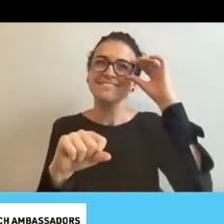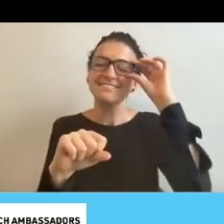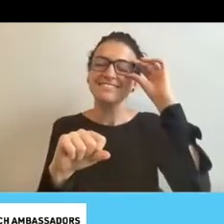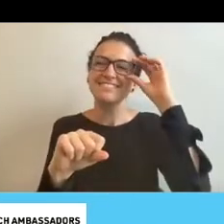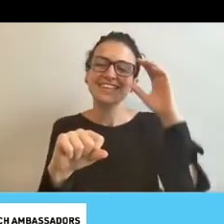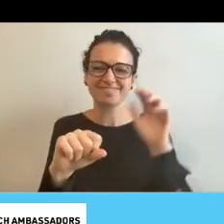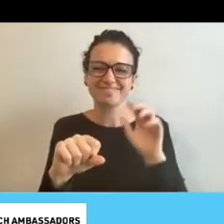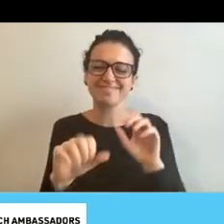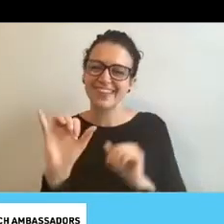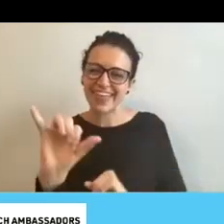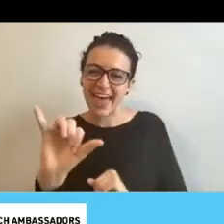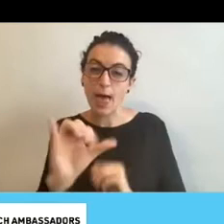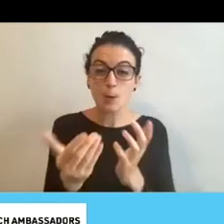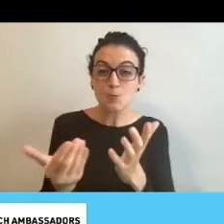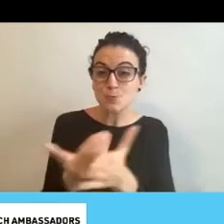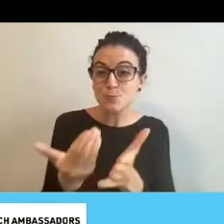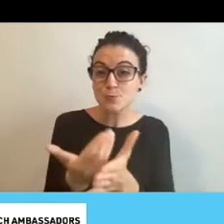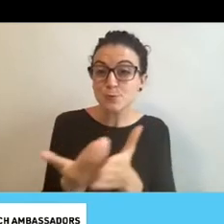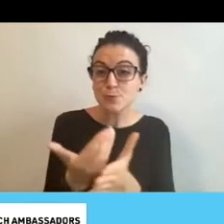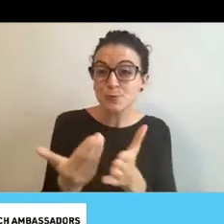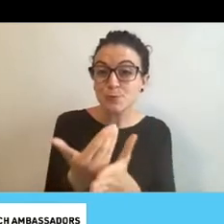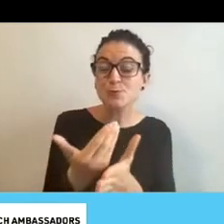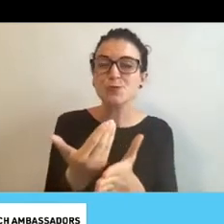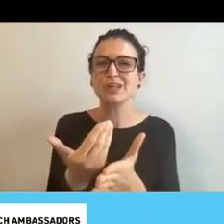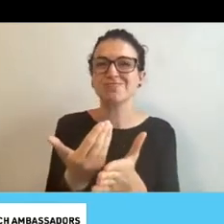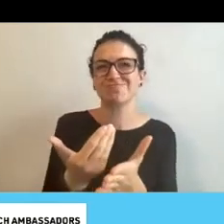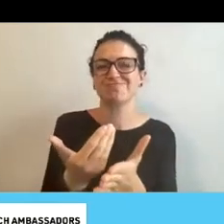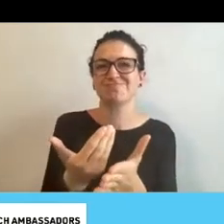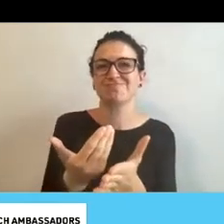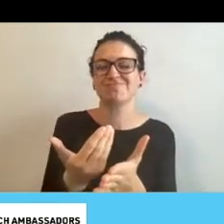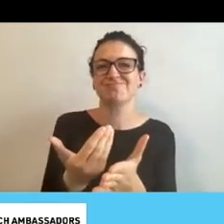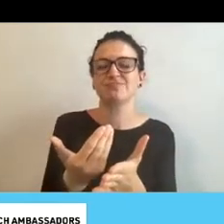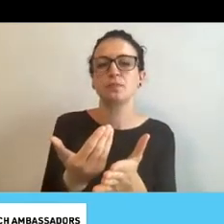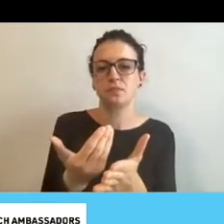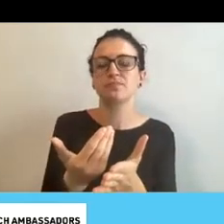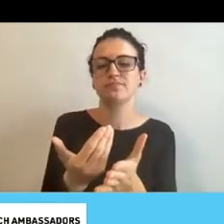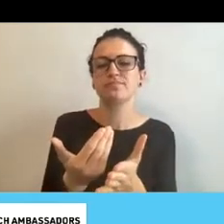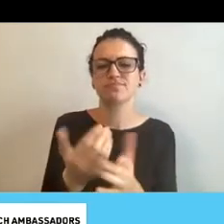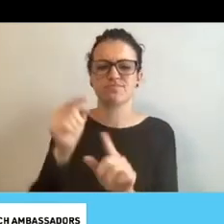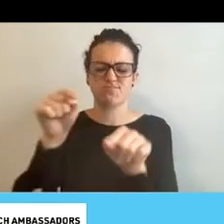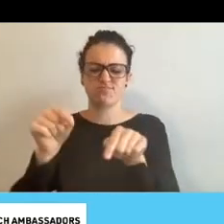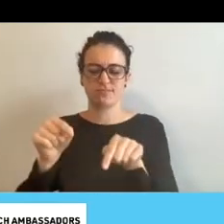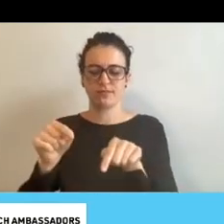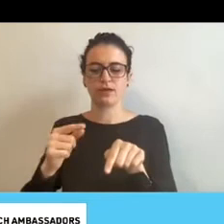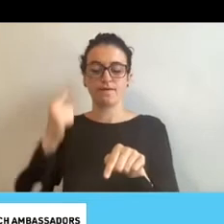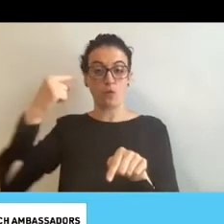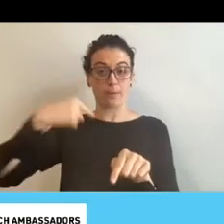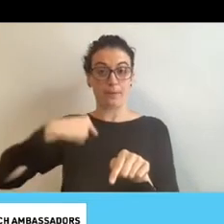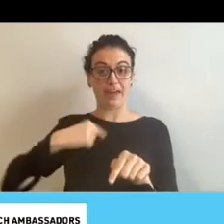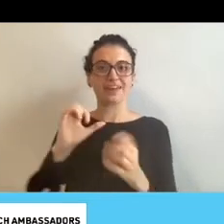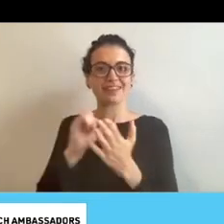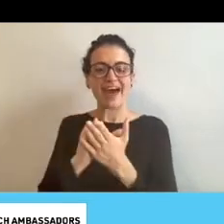figuring out new. And in my case for the, like the utensil cleaner